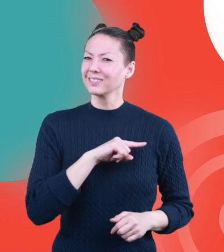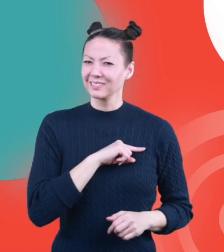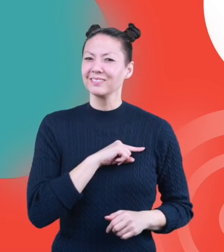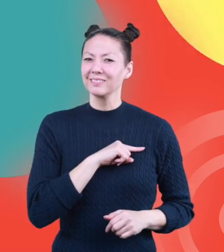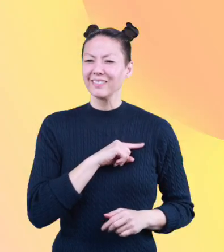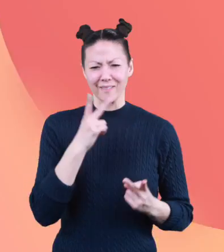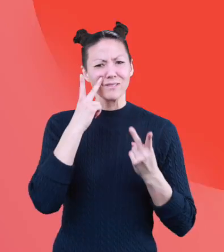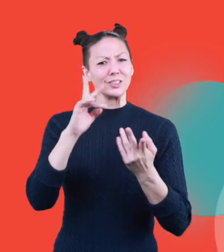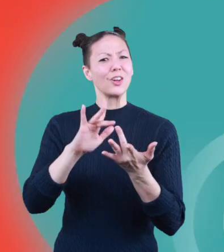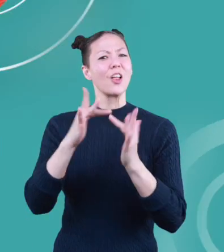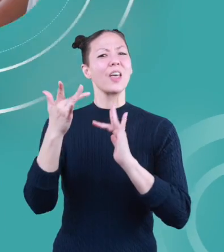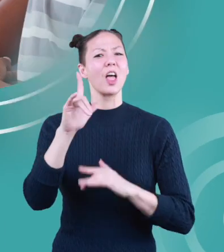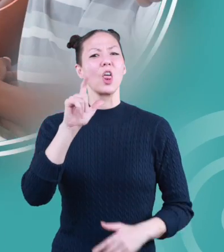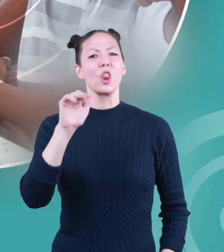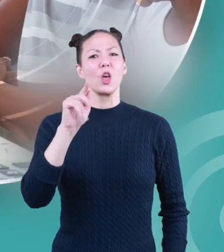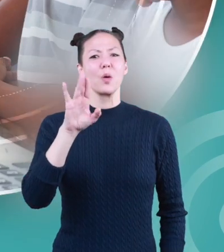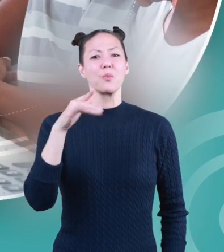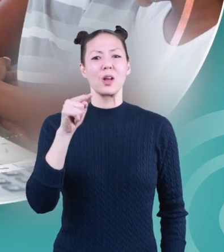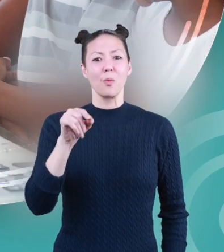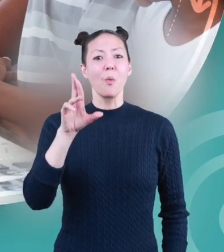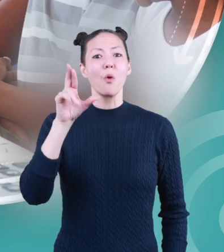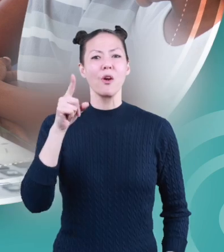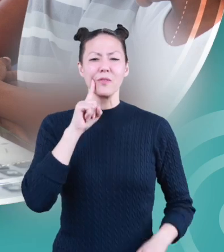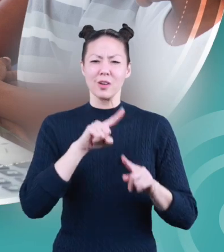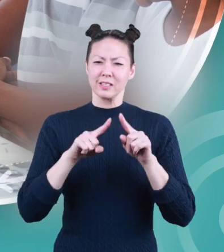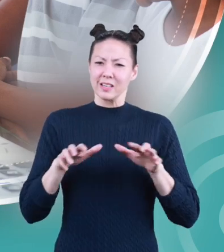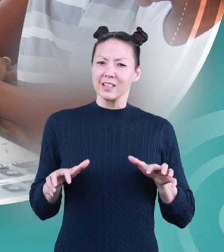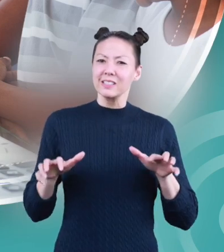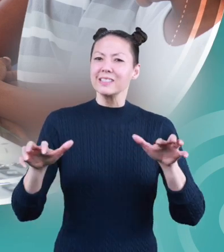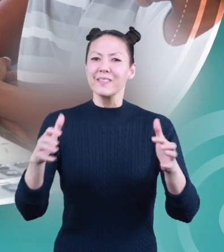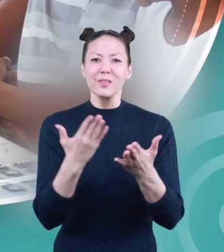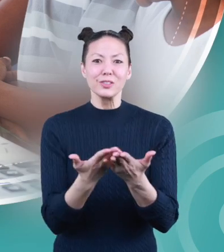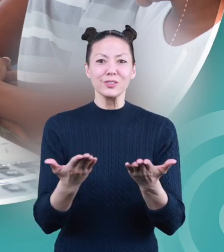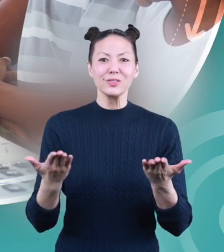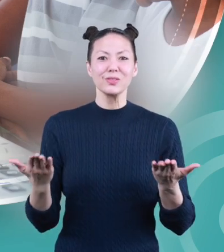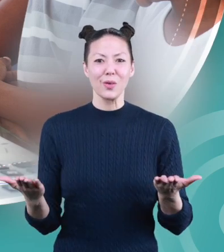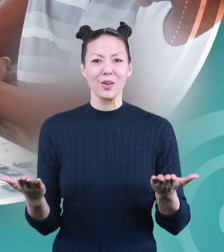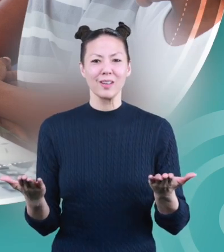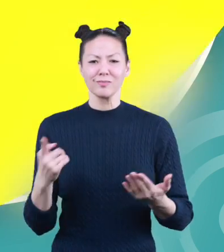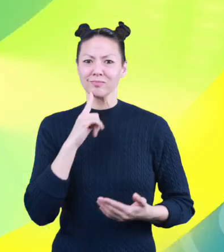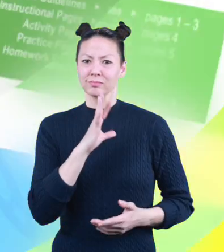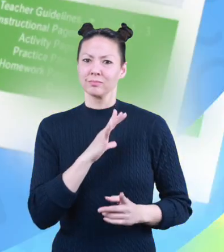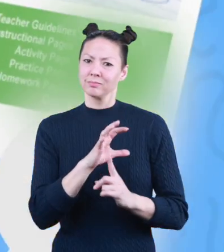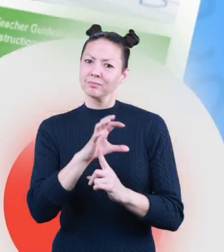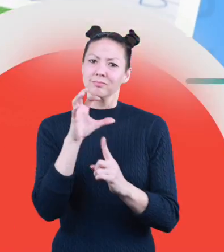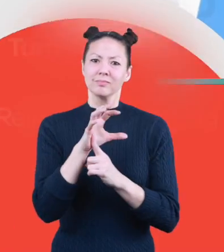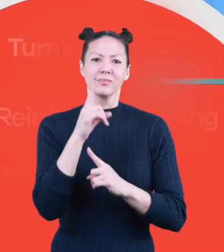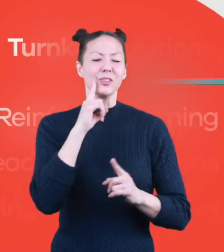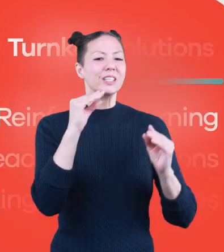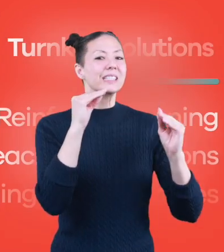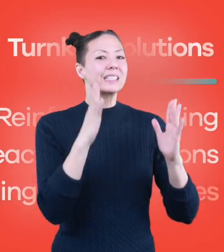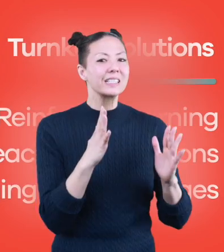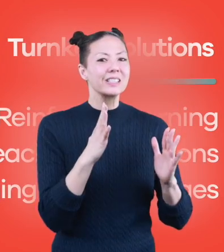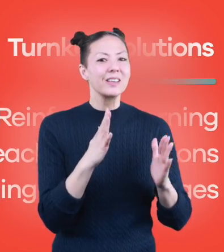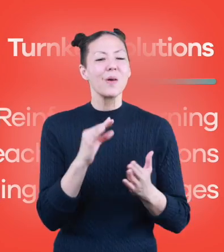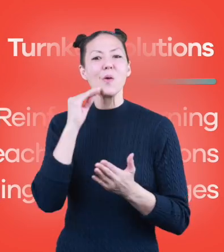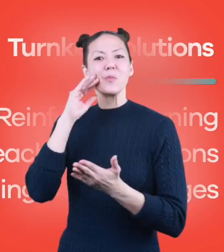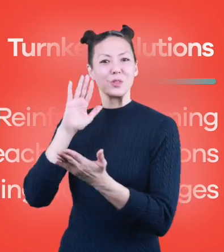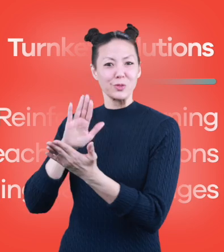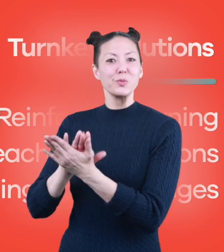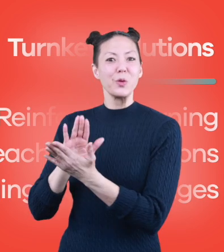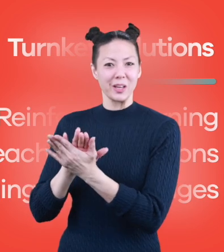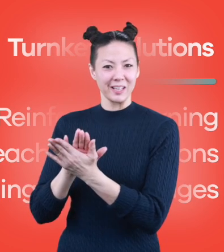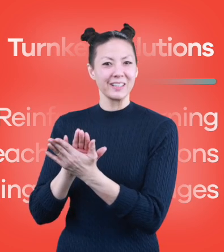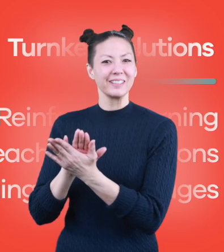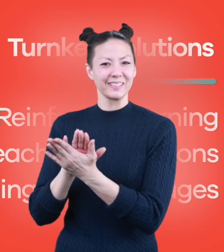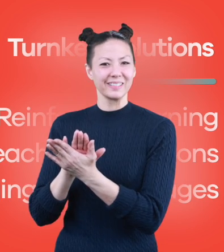Visit us at learnbright.org For thousands of free resources and turnkey solutions for teachers